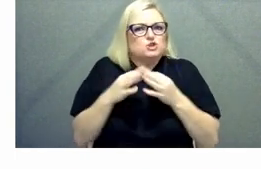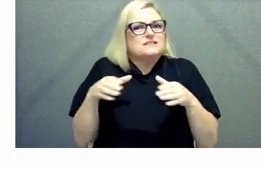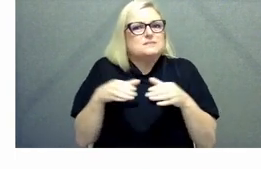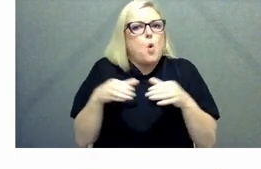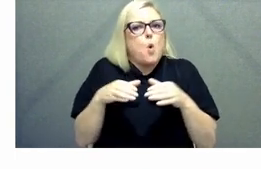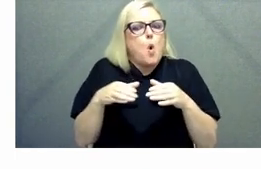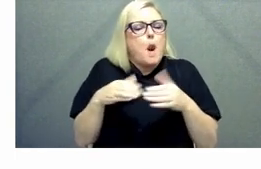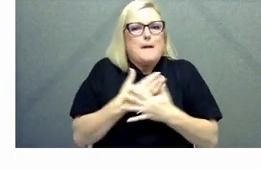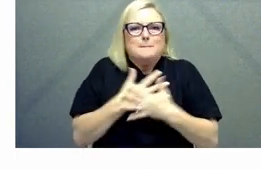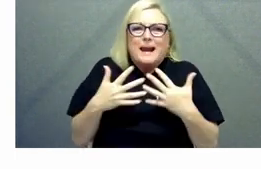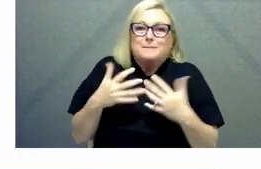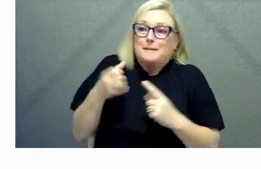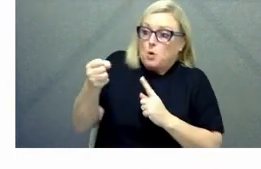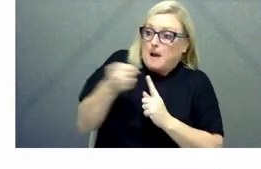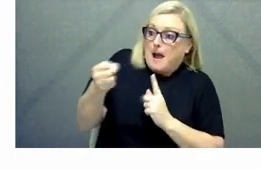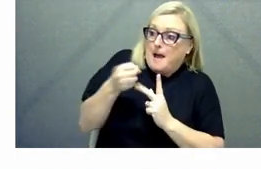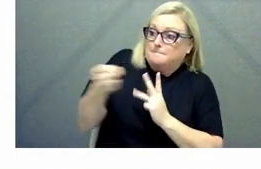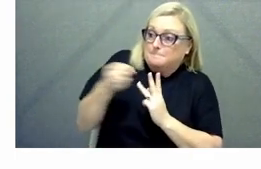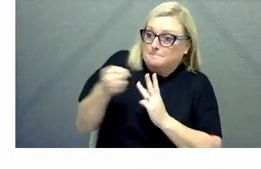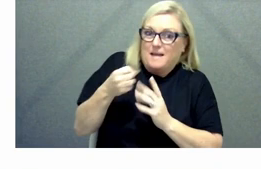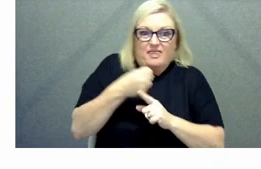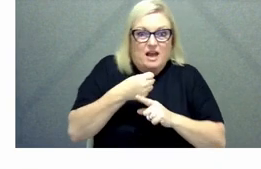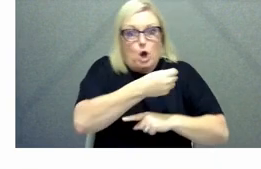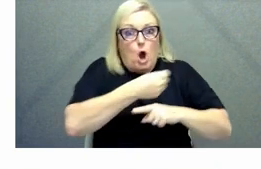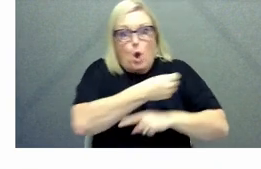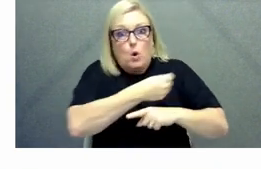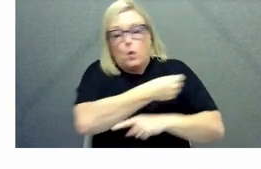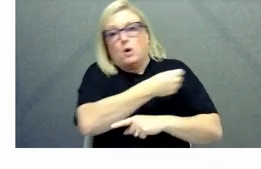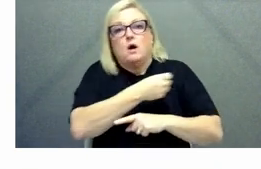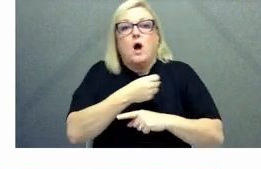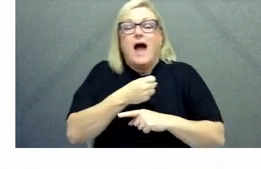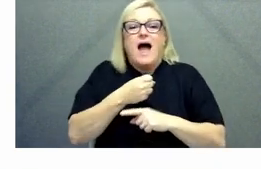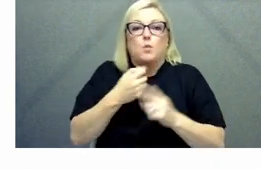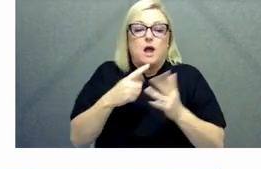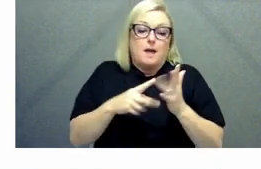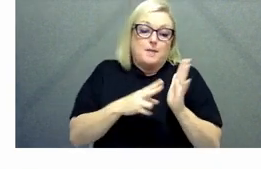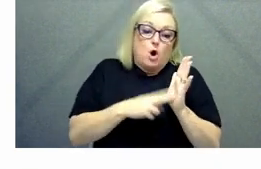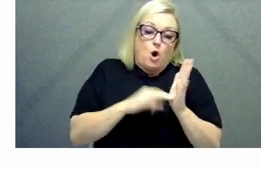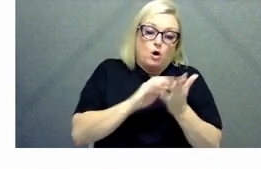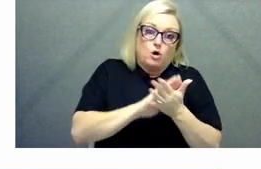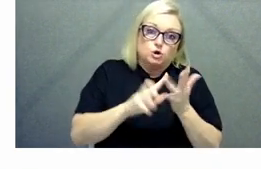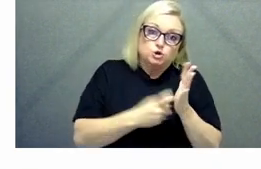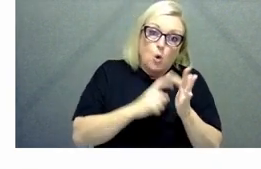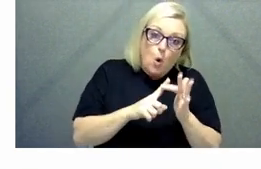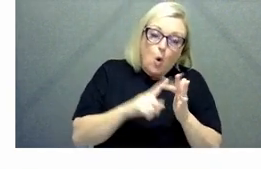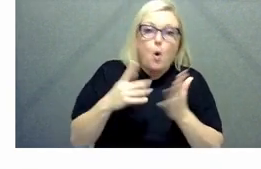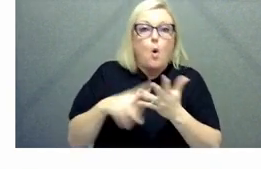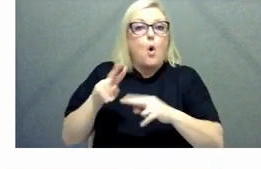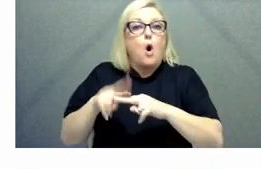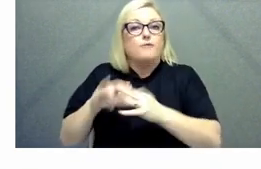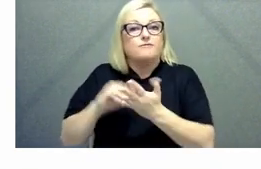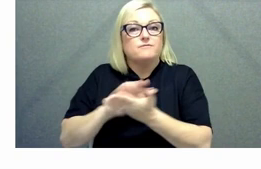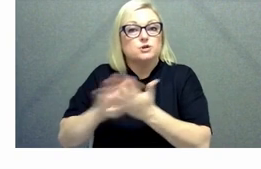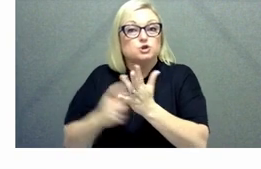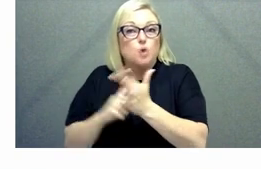out um and come onshore and offshore um and we have a very dynamic workforce um as an agency and that